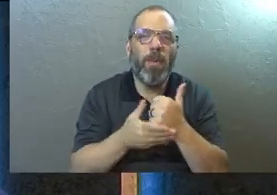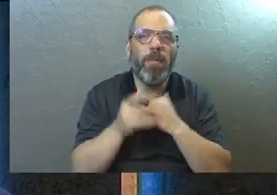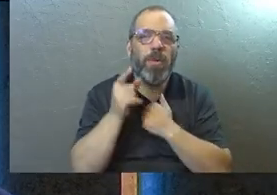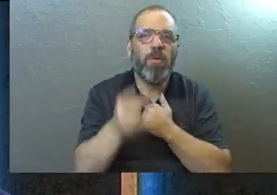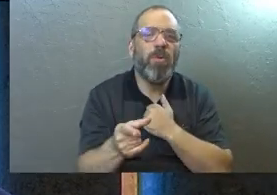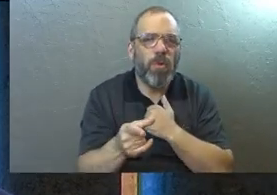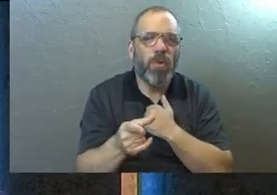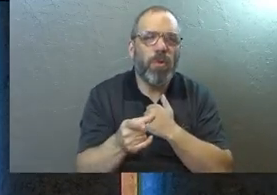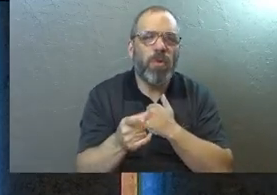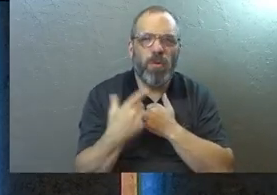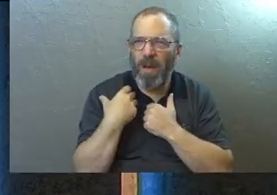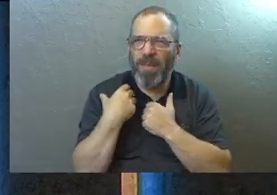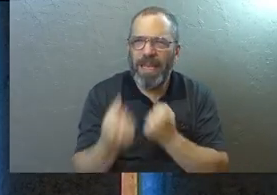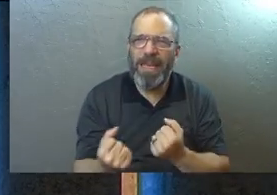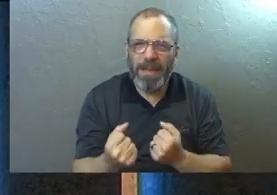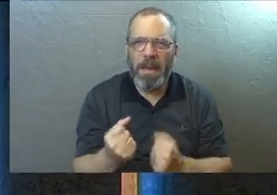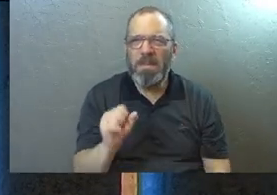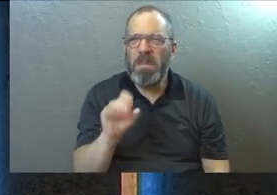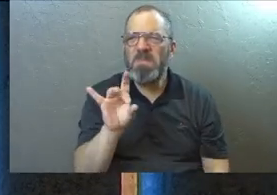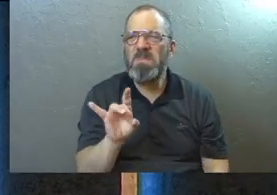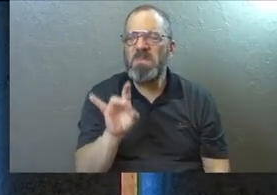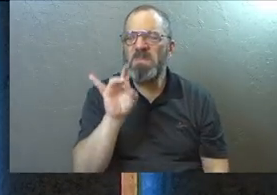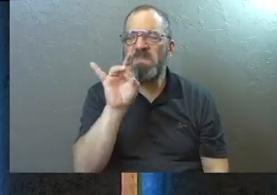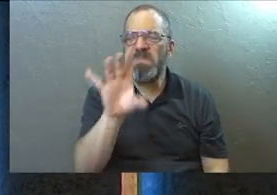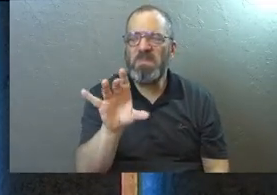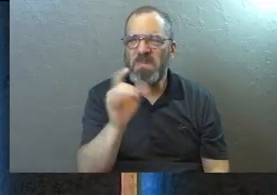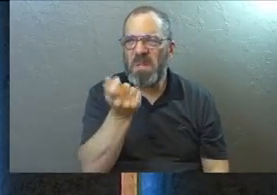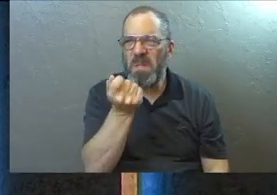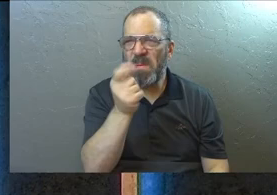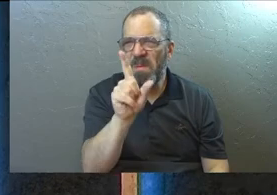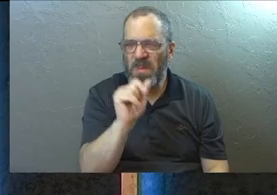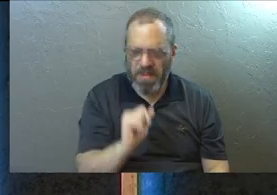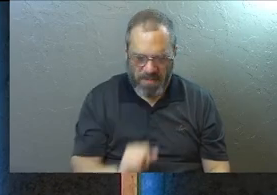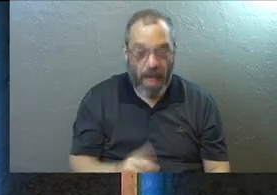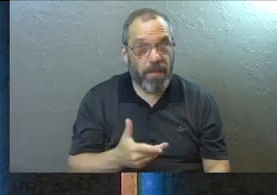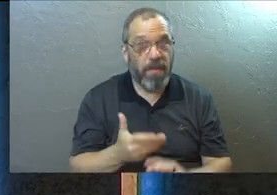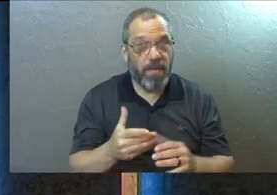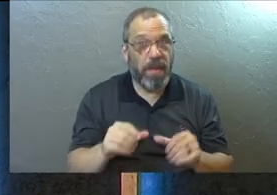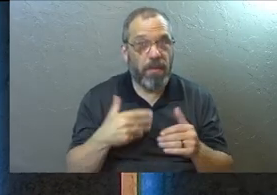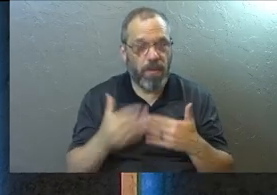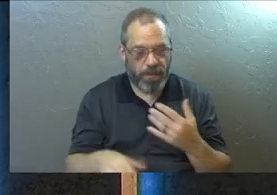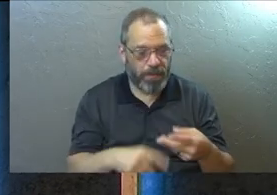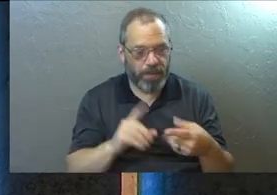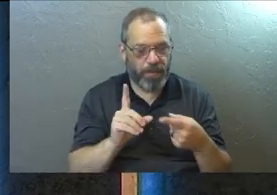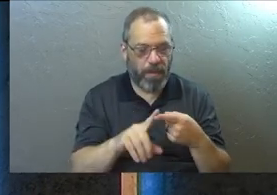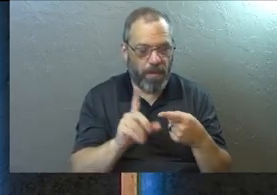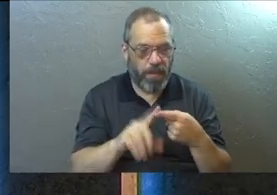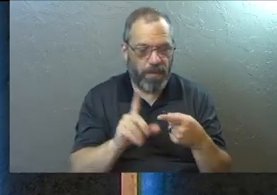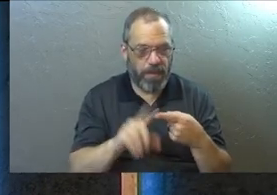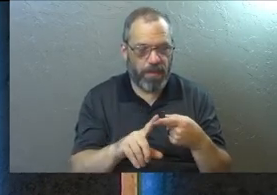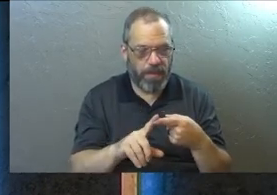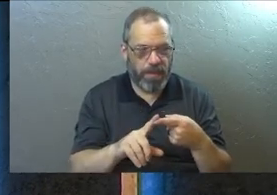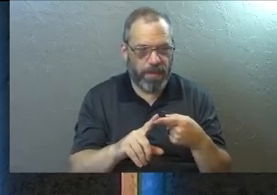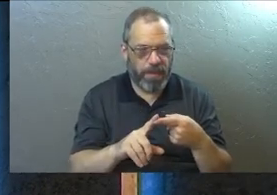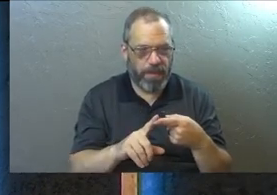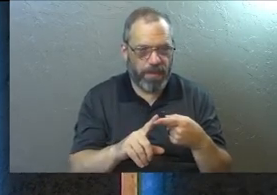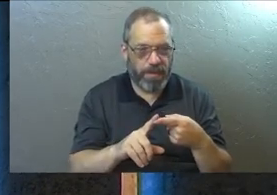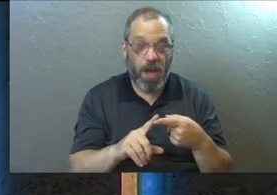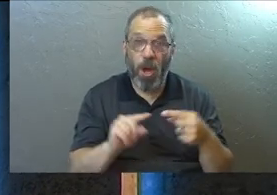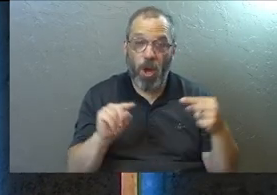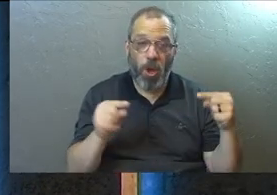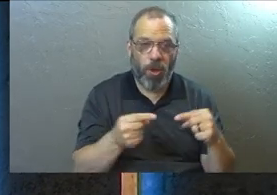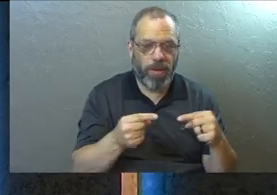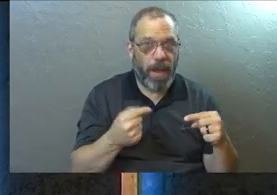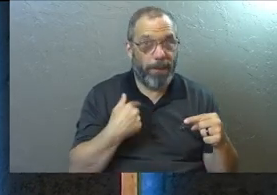onto your path of healing. But I'll give you just a little bit before we move on. Number one, I don't make light of